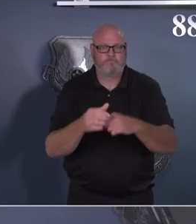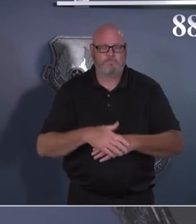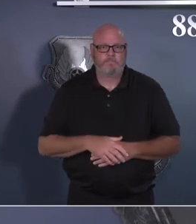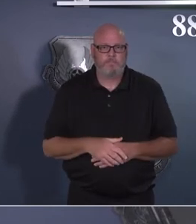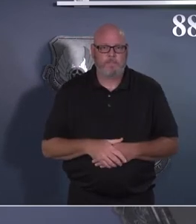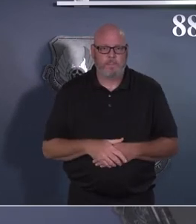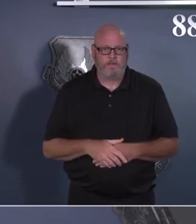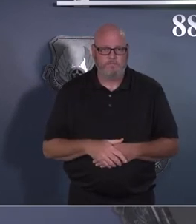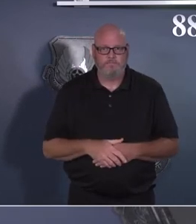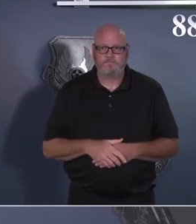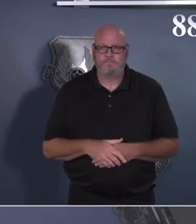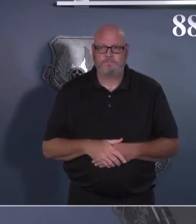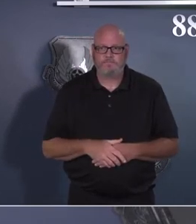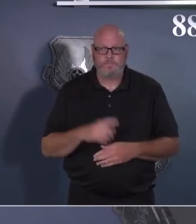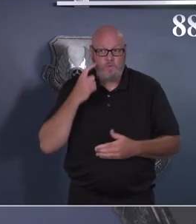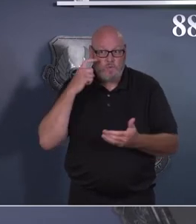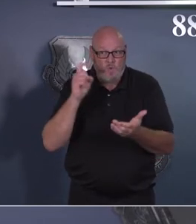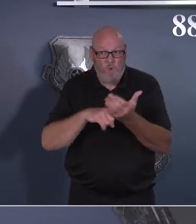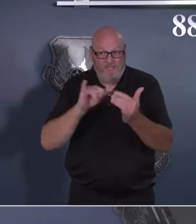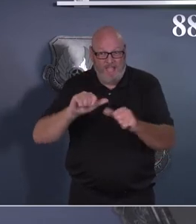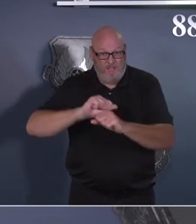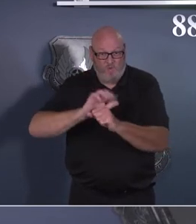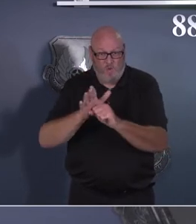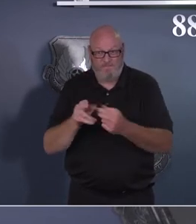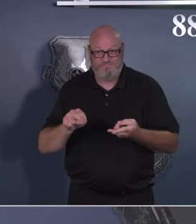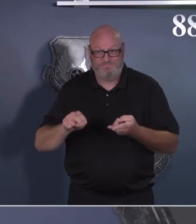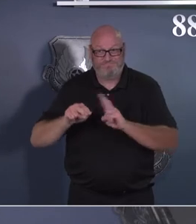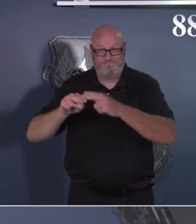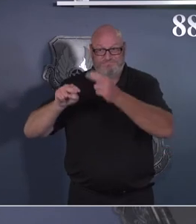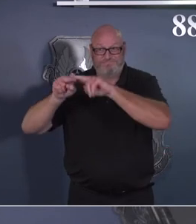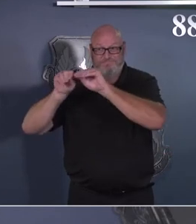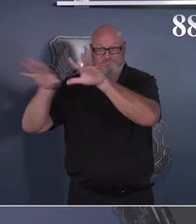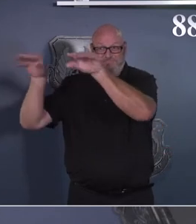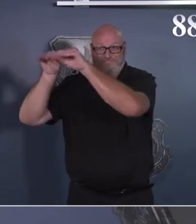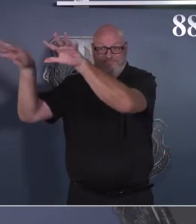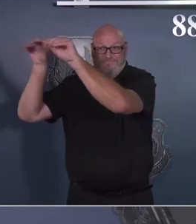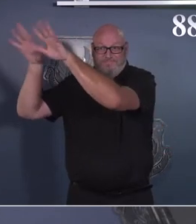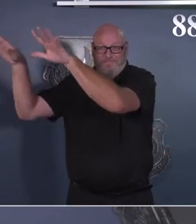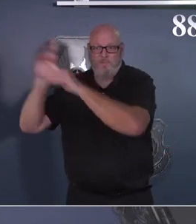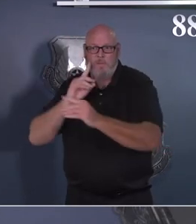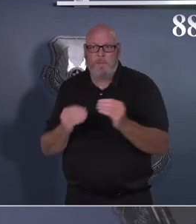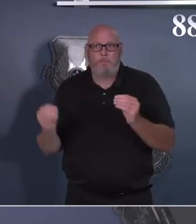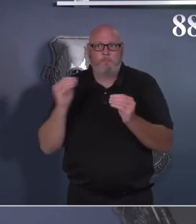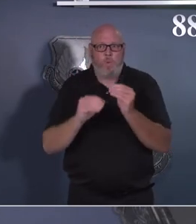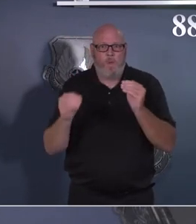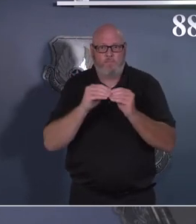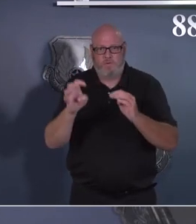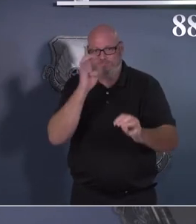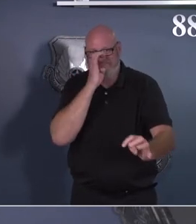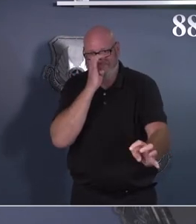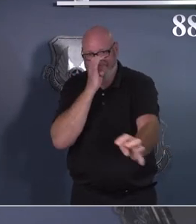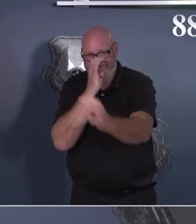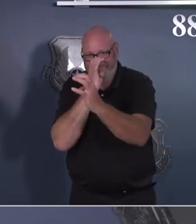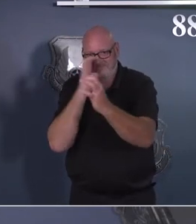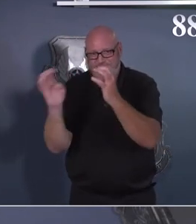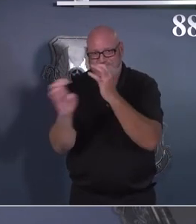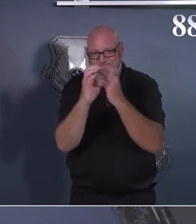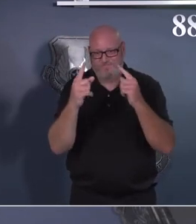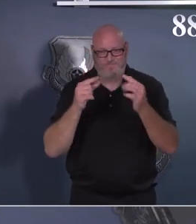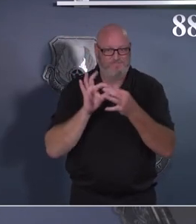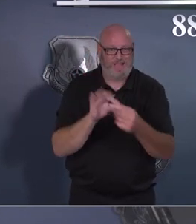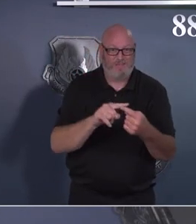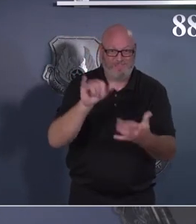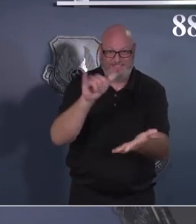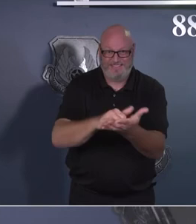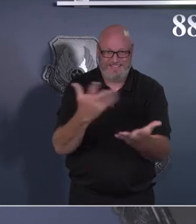increase in transmission, though, we're going to provide extra scrutiny on those. And so in HP Con Alpha, where the community transmission